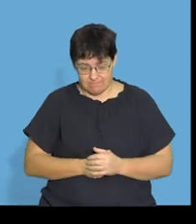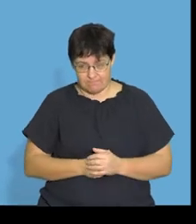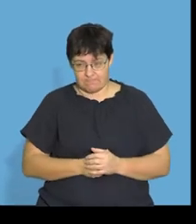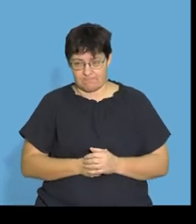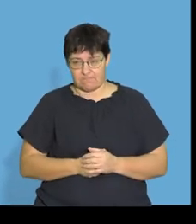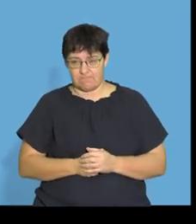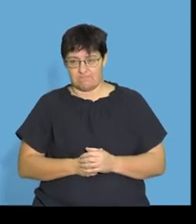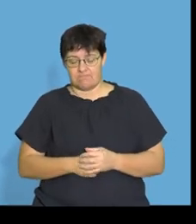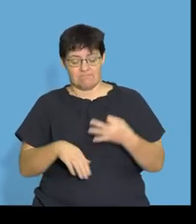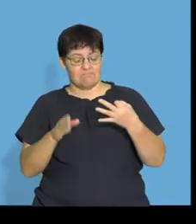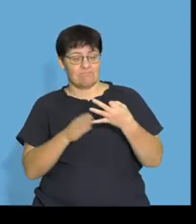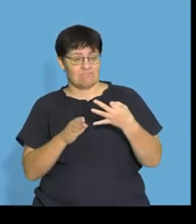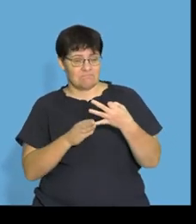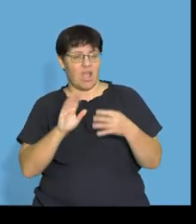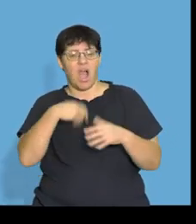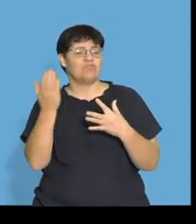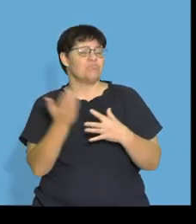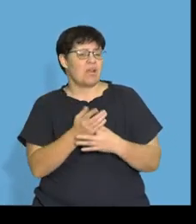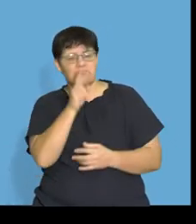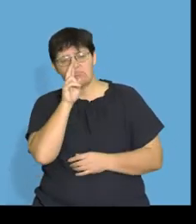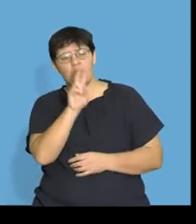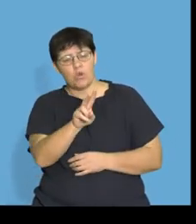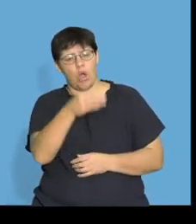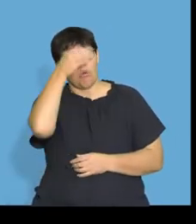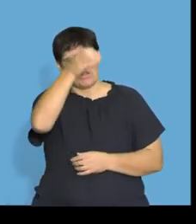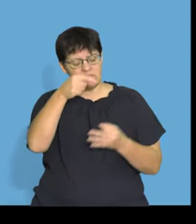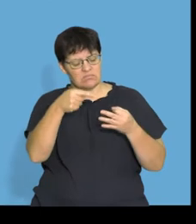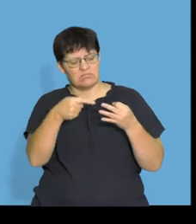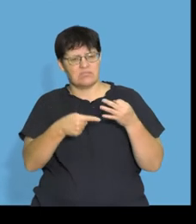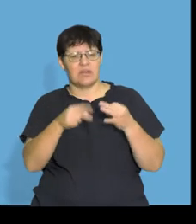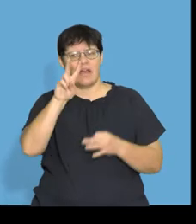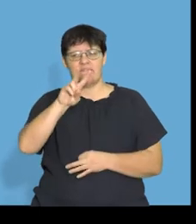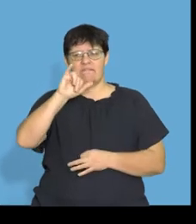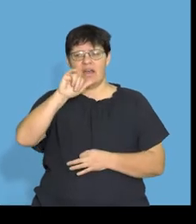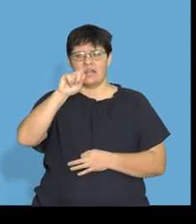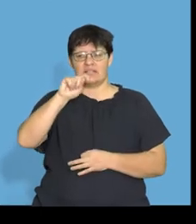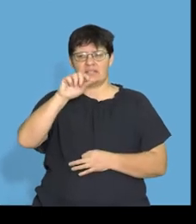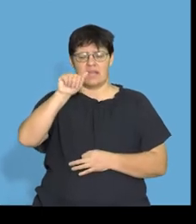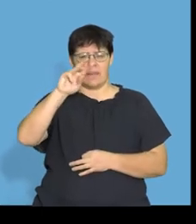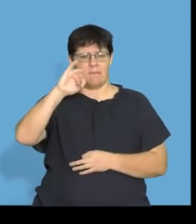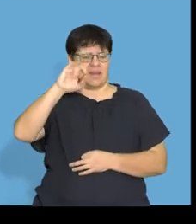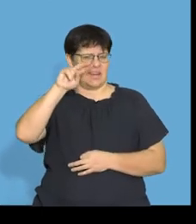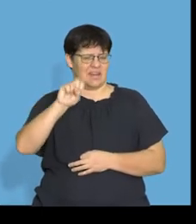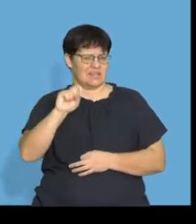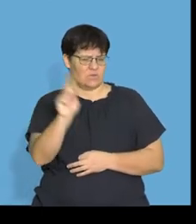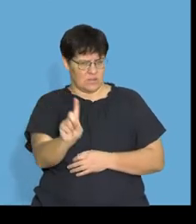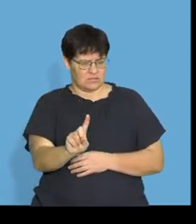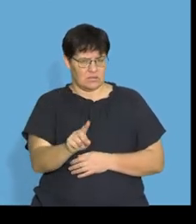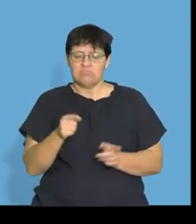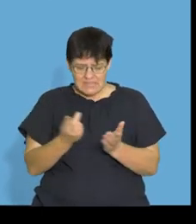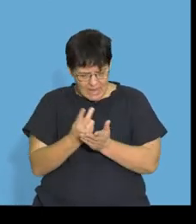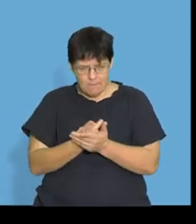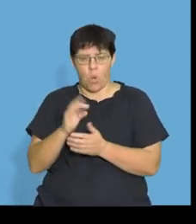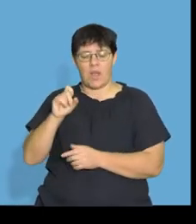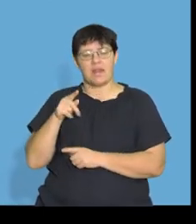And after this, now just probably after the break, we're going to look at these concepts of what vitamins are. And vitamins are also